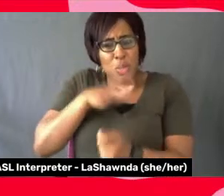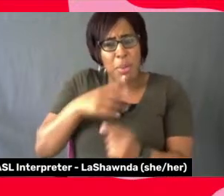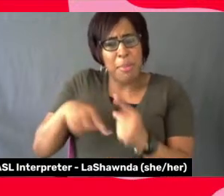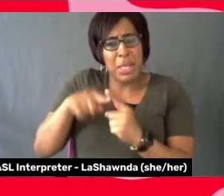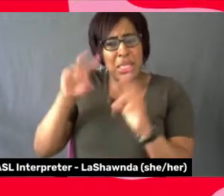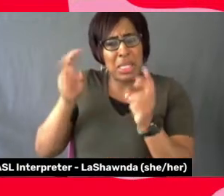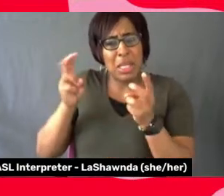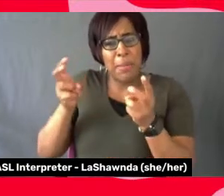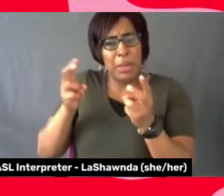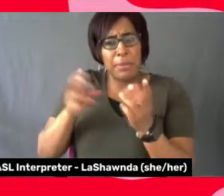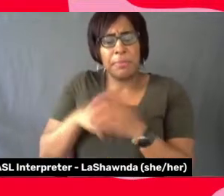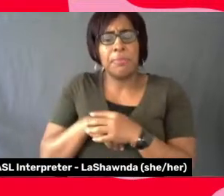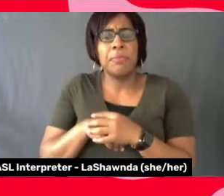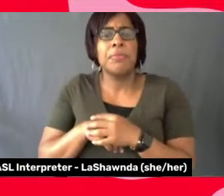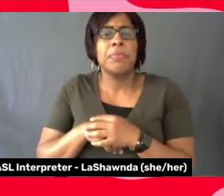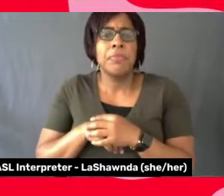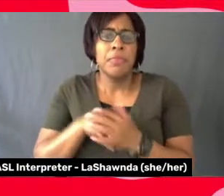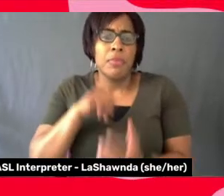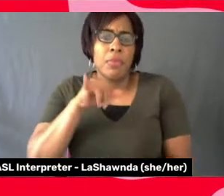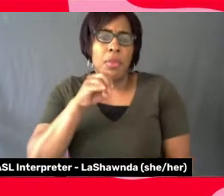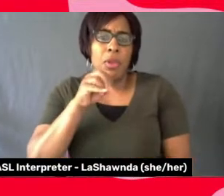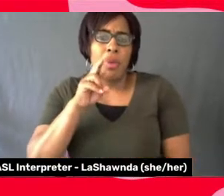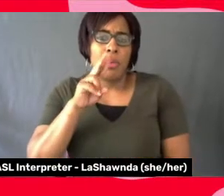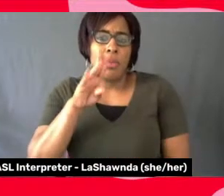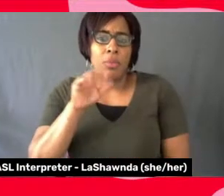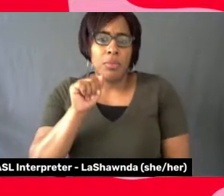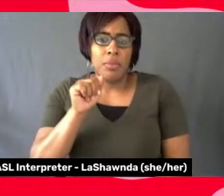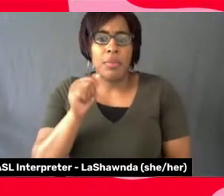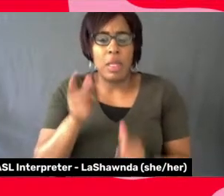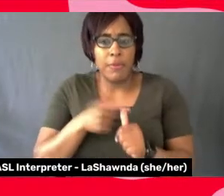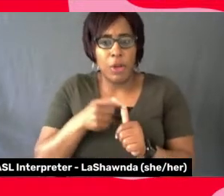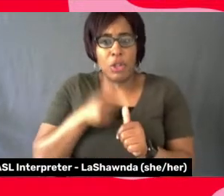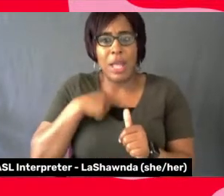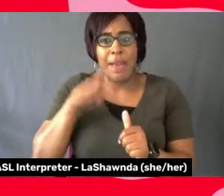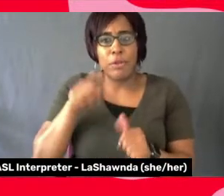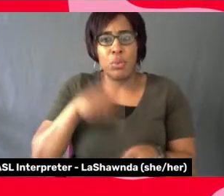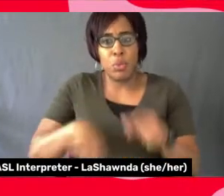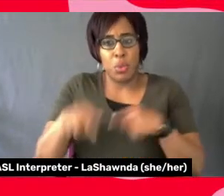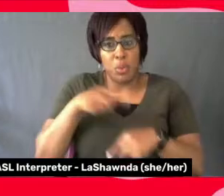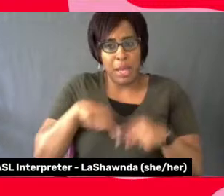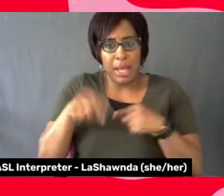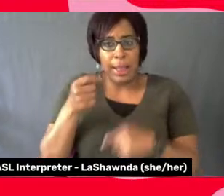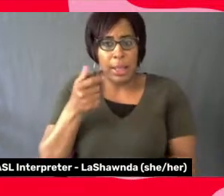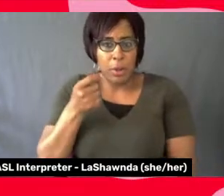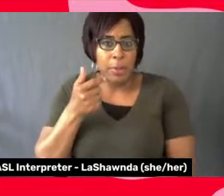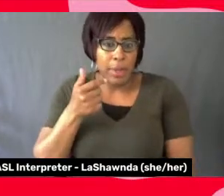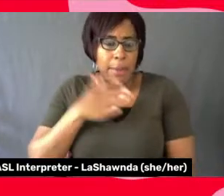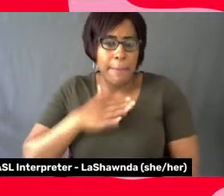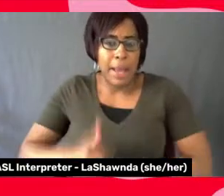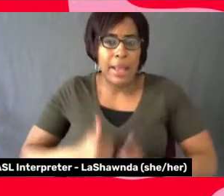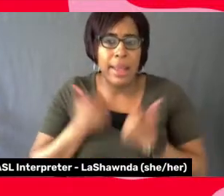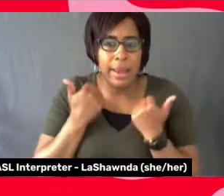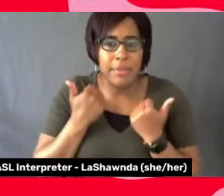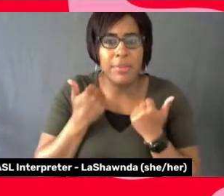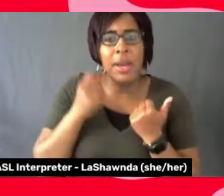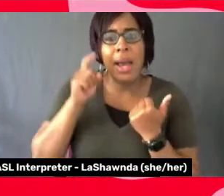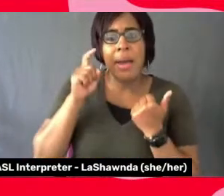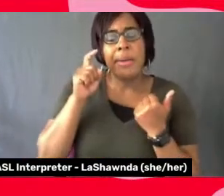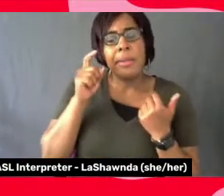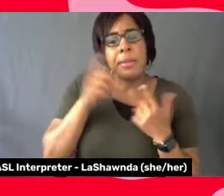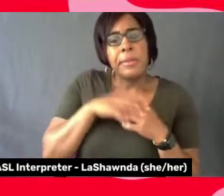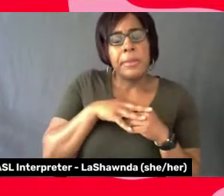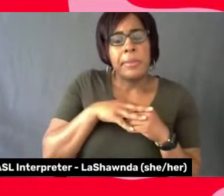Well, I actually have to go back a little bit in my life to talk about what the inspiration